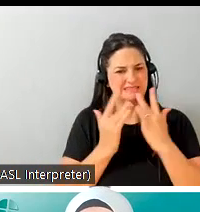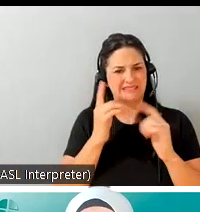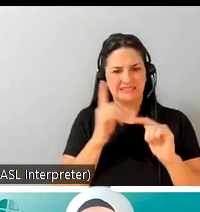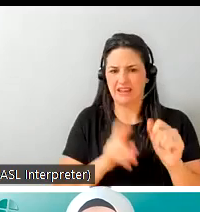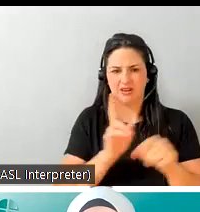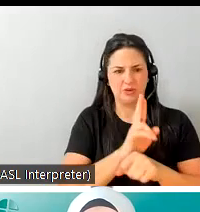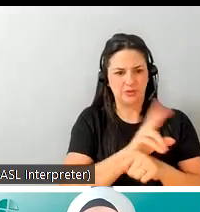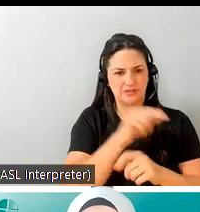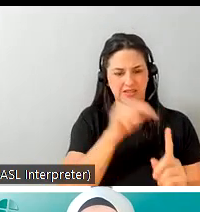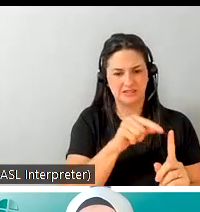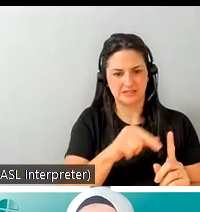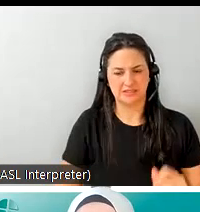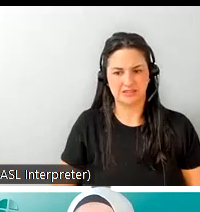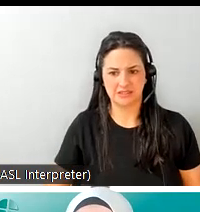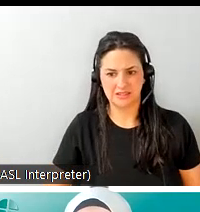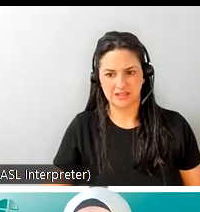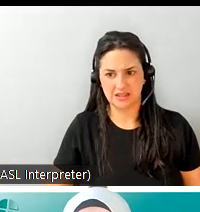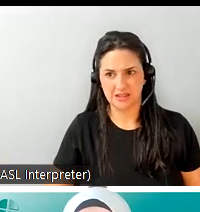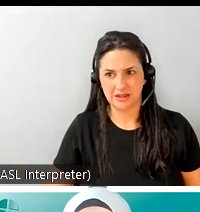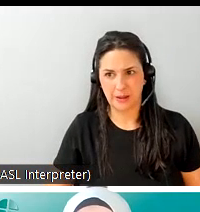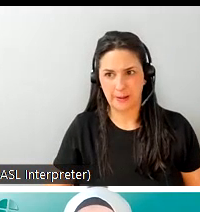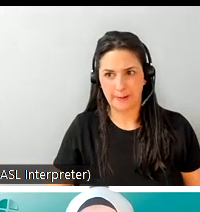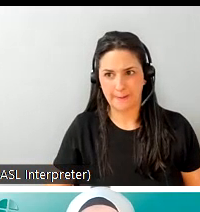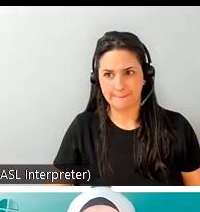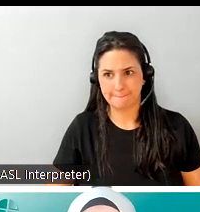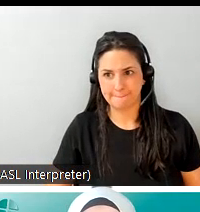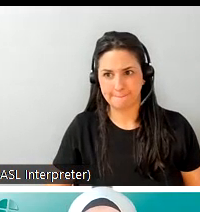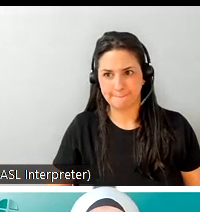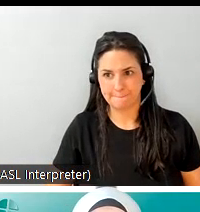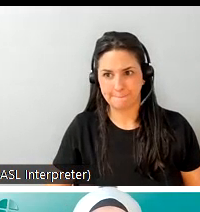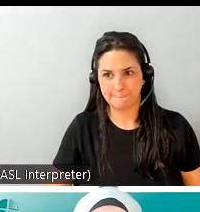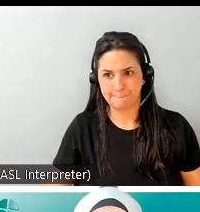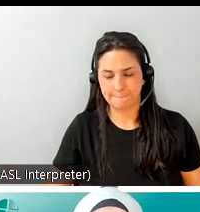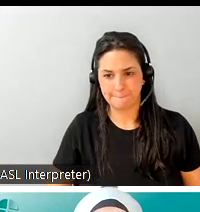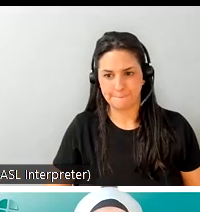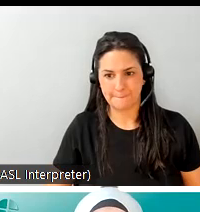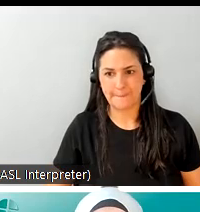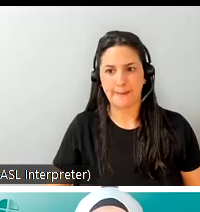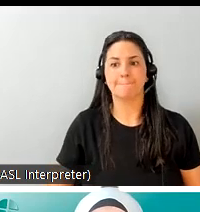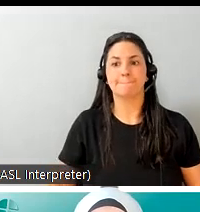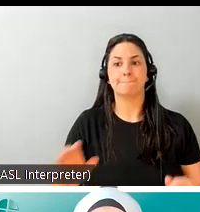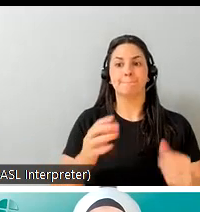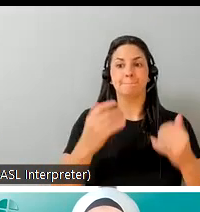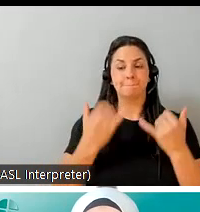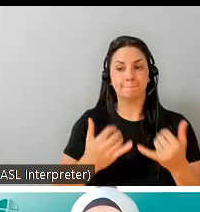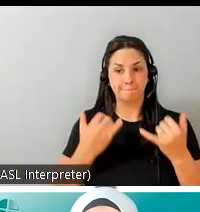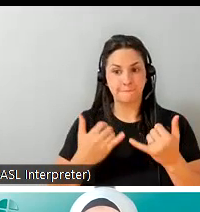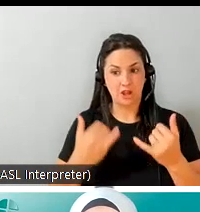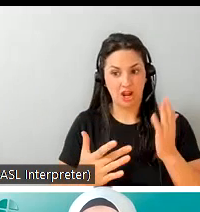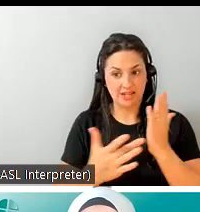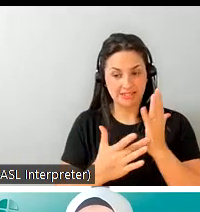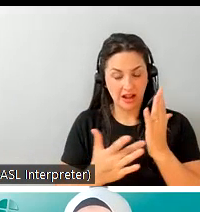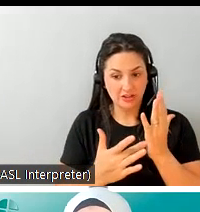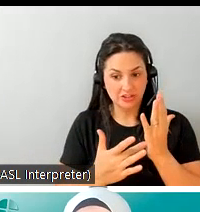i can say is that in there and my next slide will explain that even better is that being with the current technology technology and